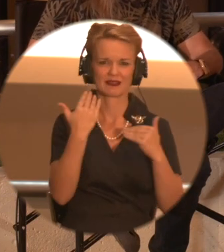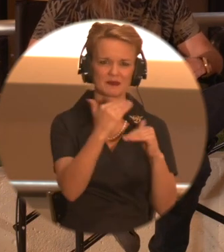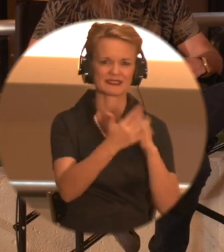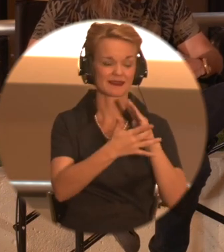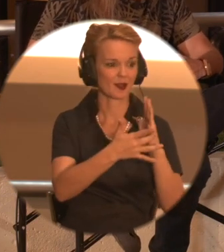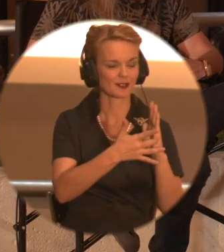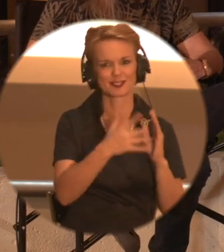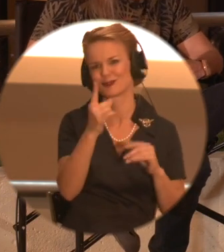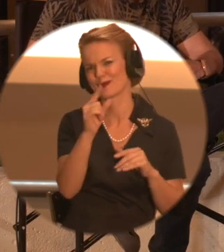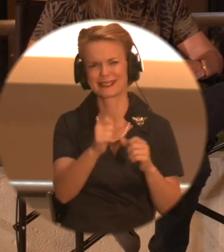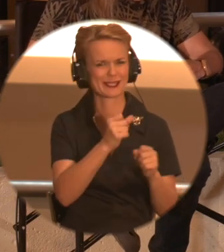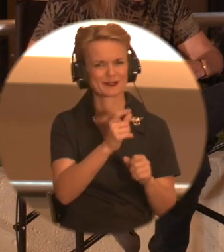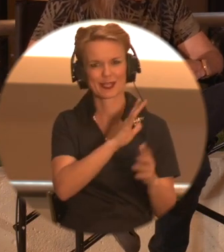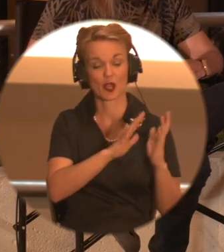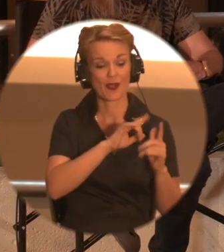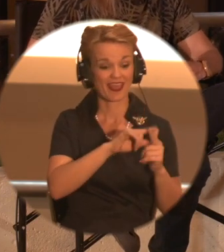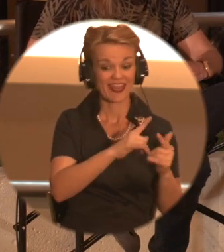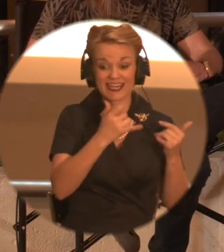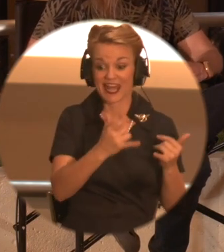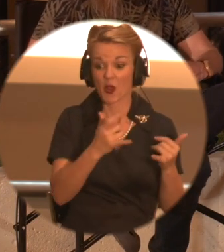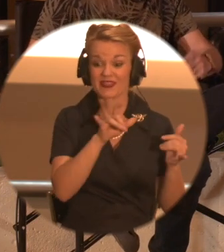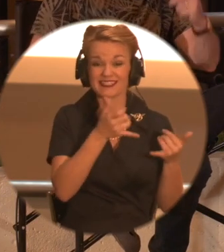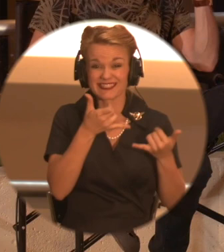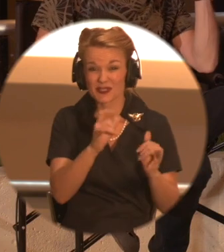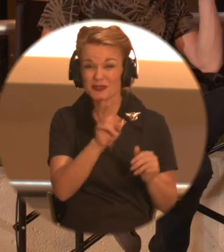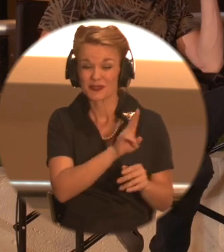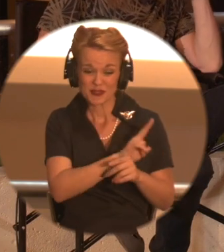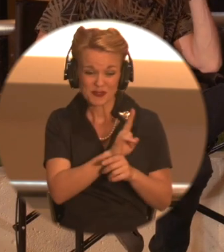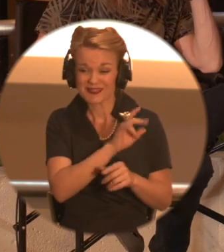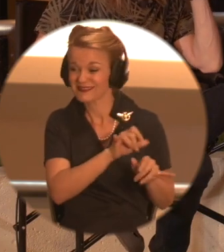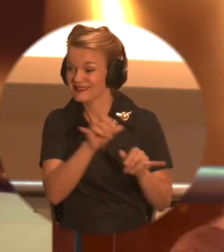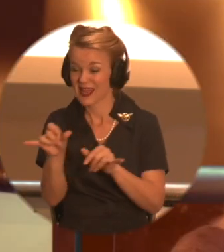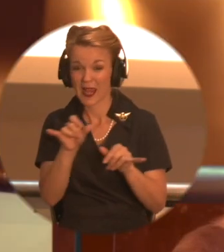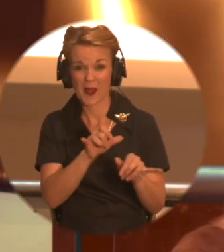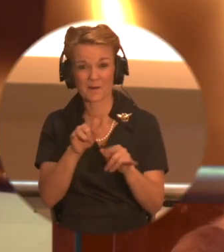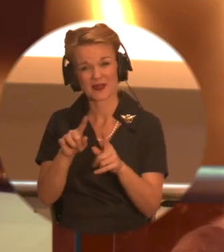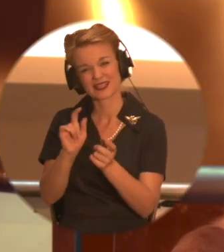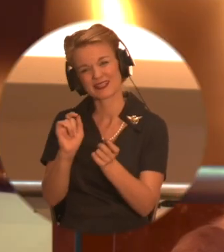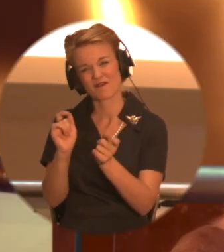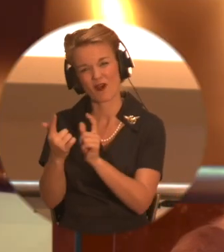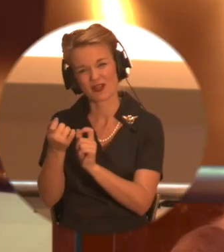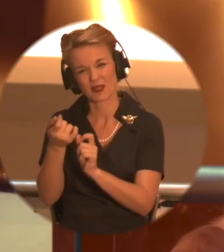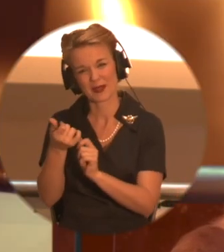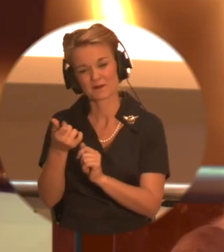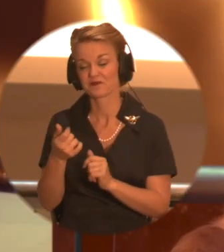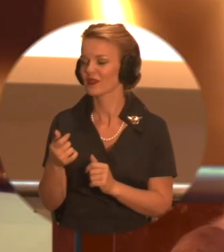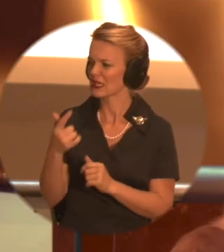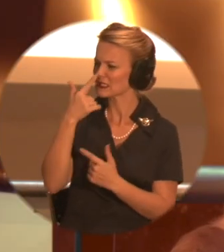20 years ago still be used today, but evolved in a new way. You know, it's an interesting thing when you talk about the tech of it. Yeah.